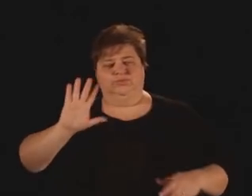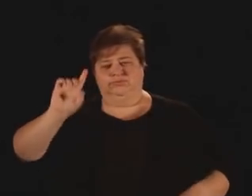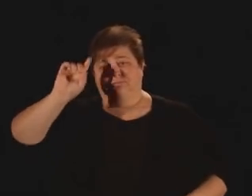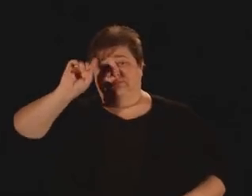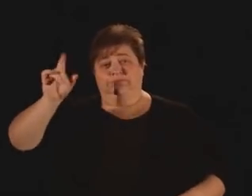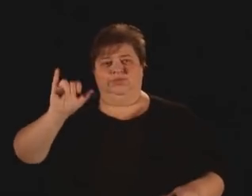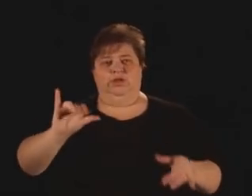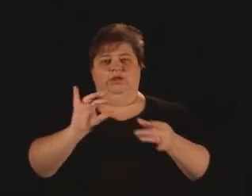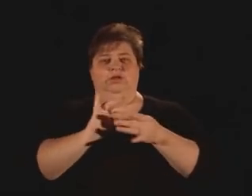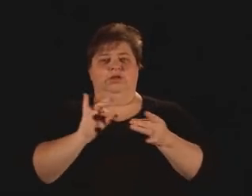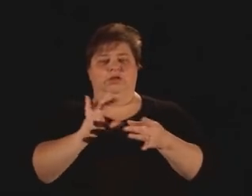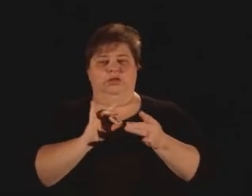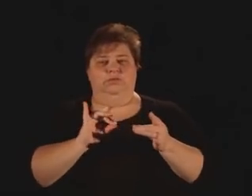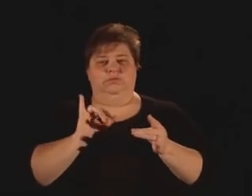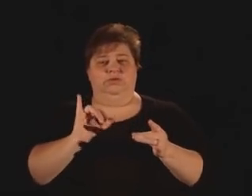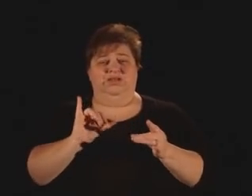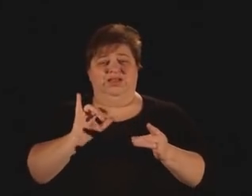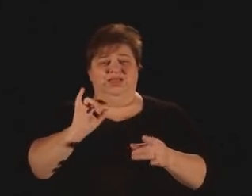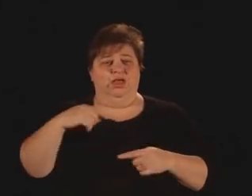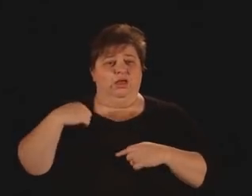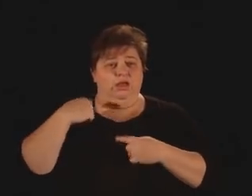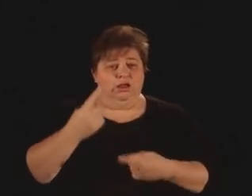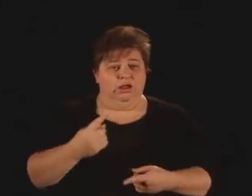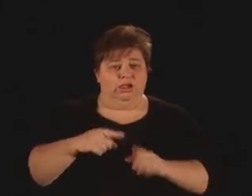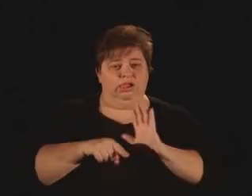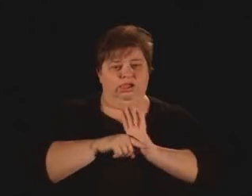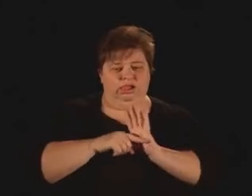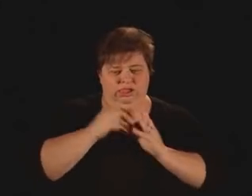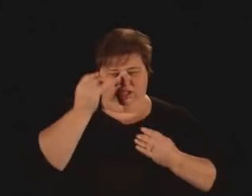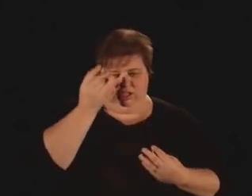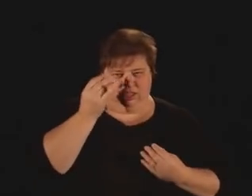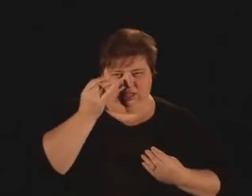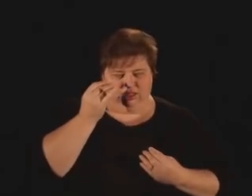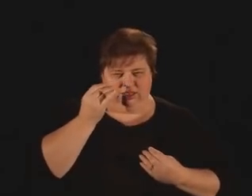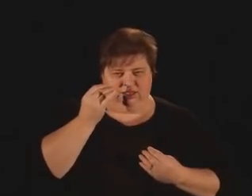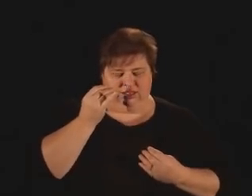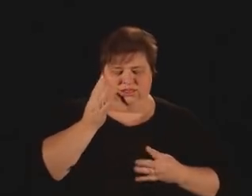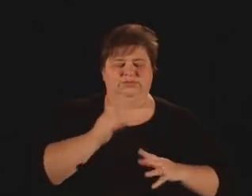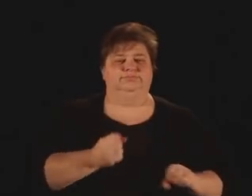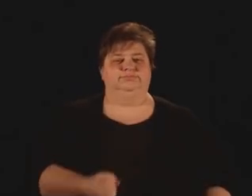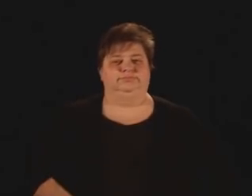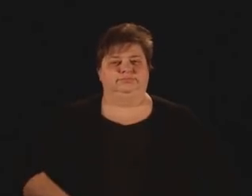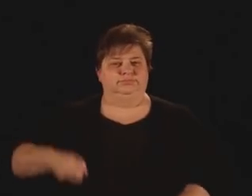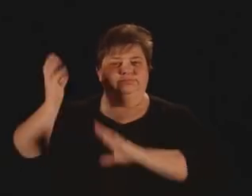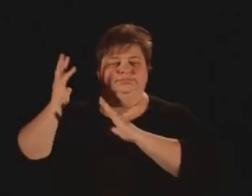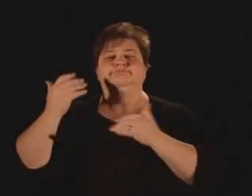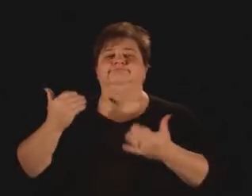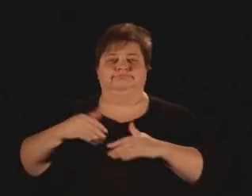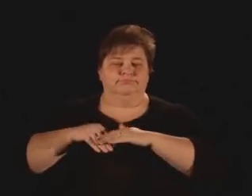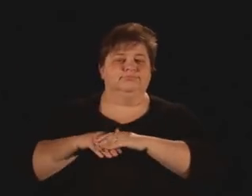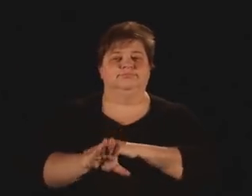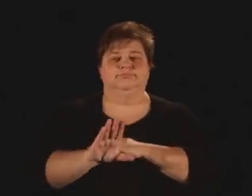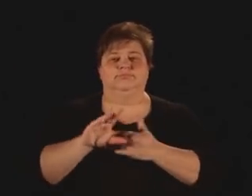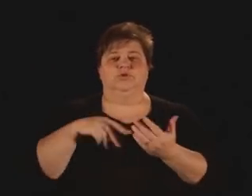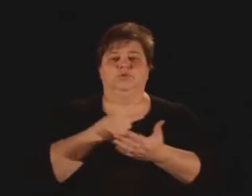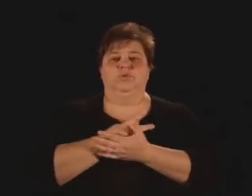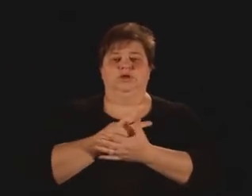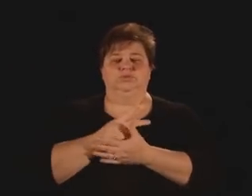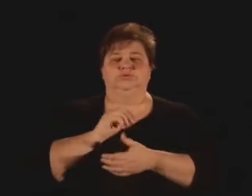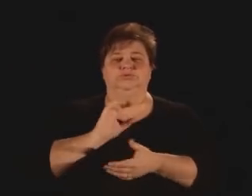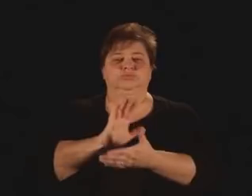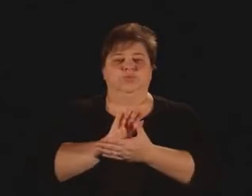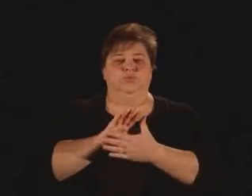smashed her low self-assessment. And she entered graduate school confidently, and then later succeeded.